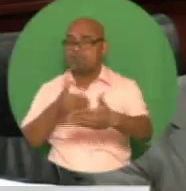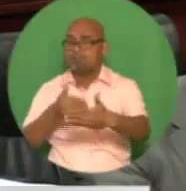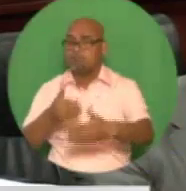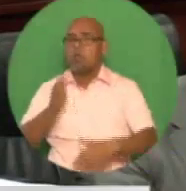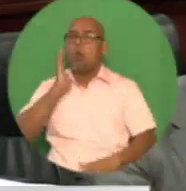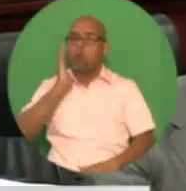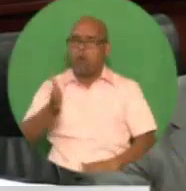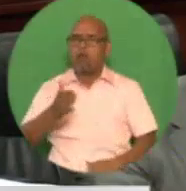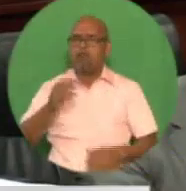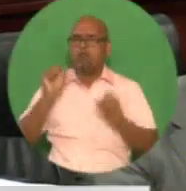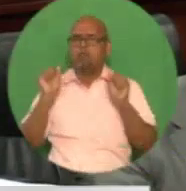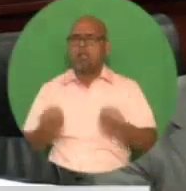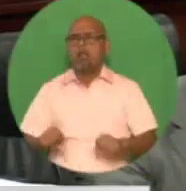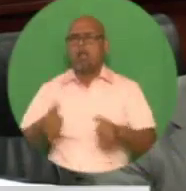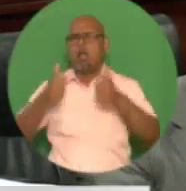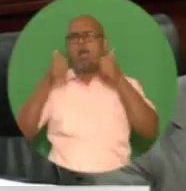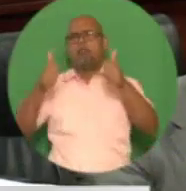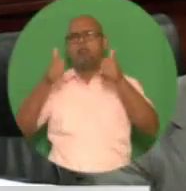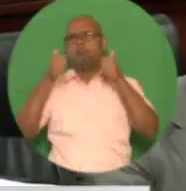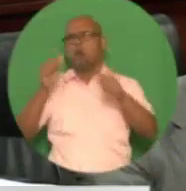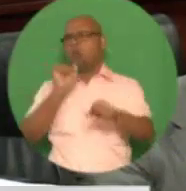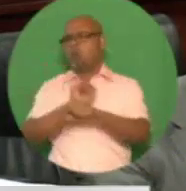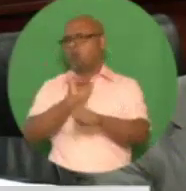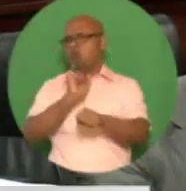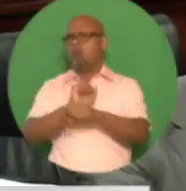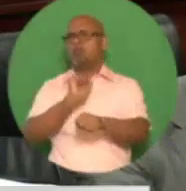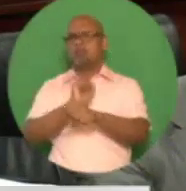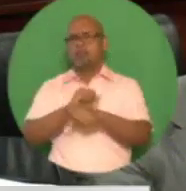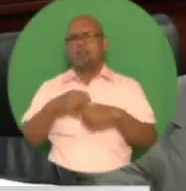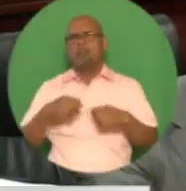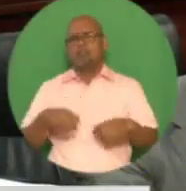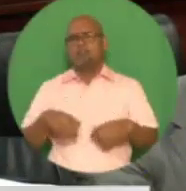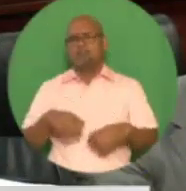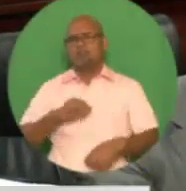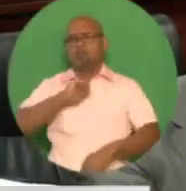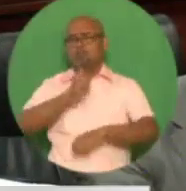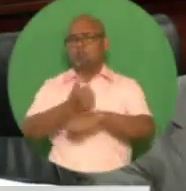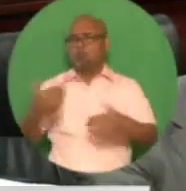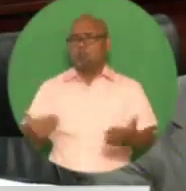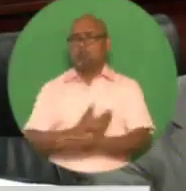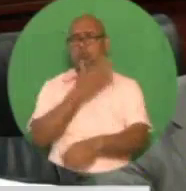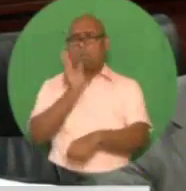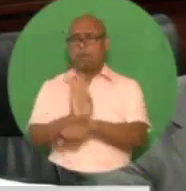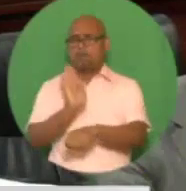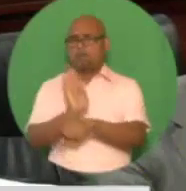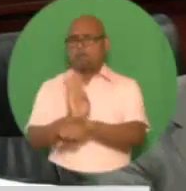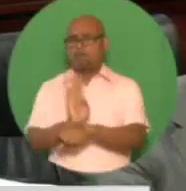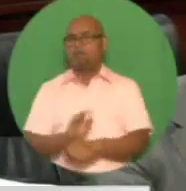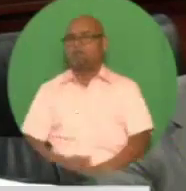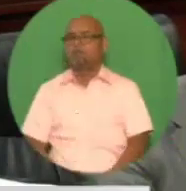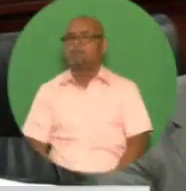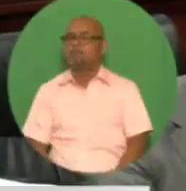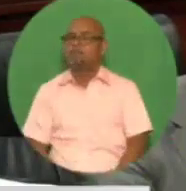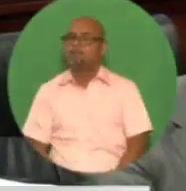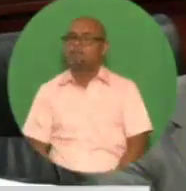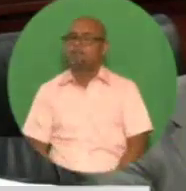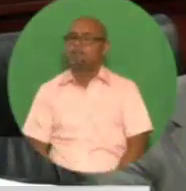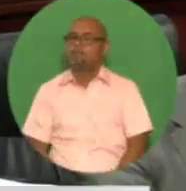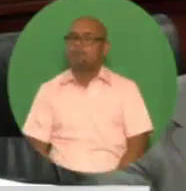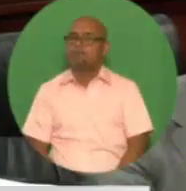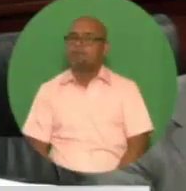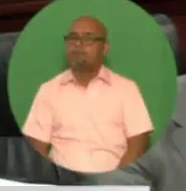for excellence and performance in all business and industrial-related activities which had previously existed in those areas